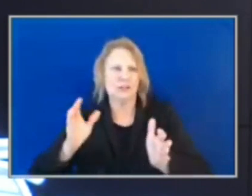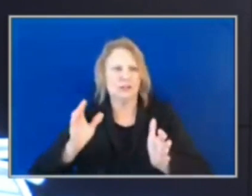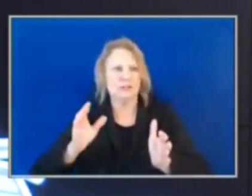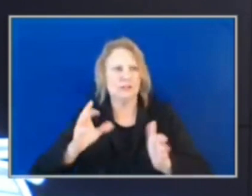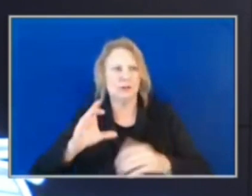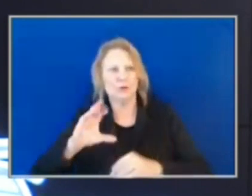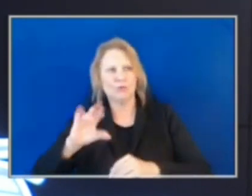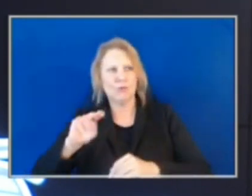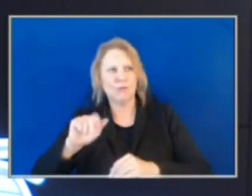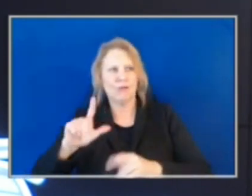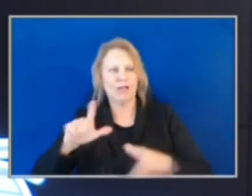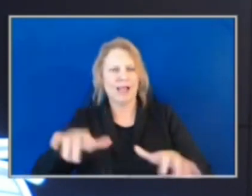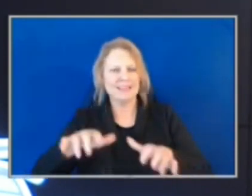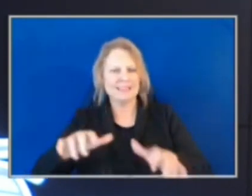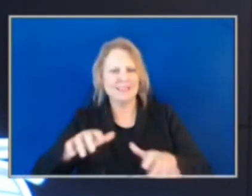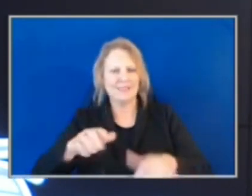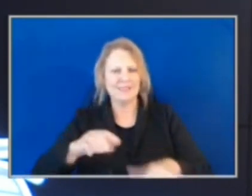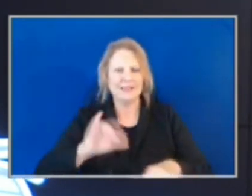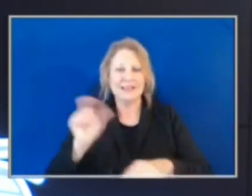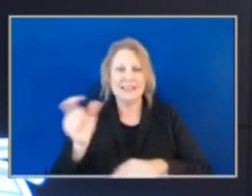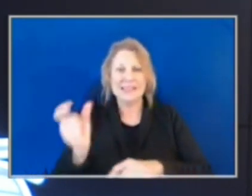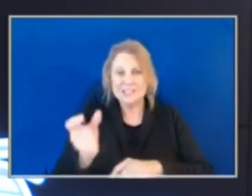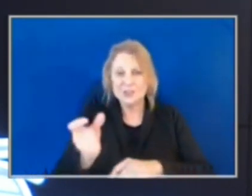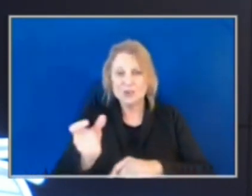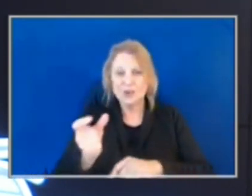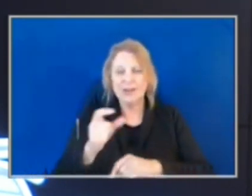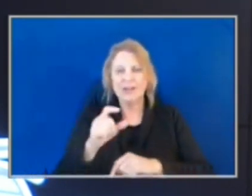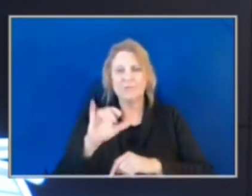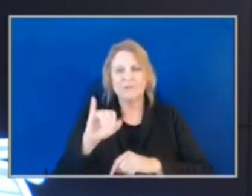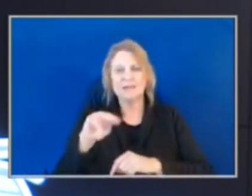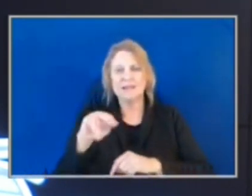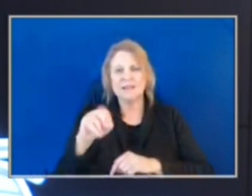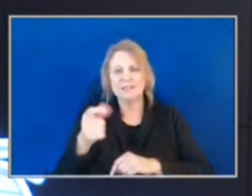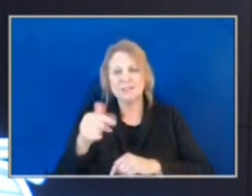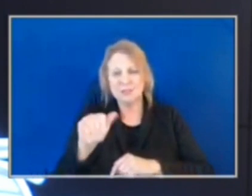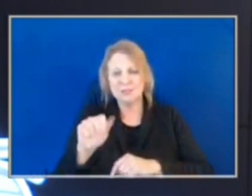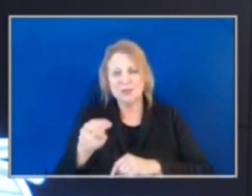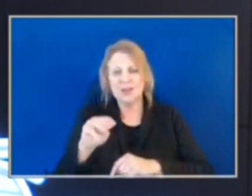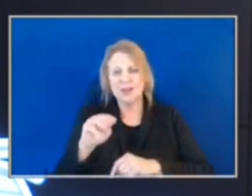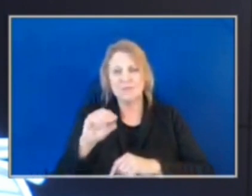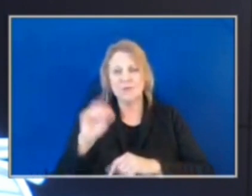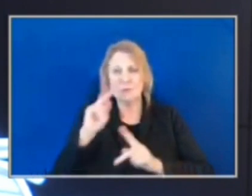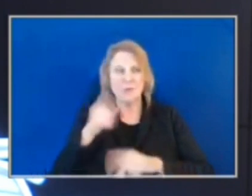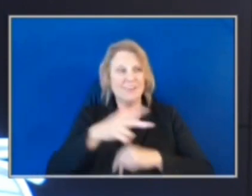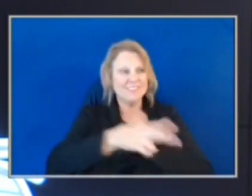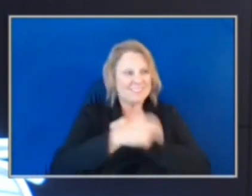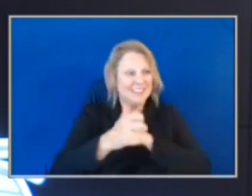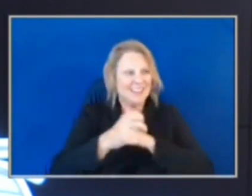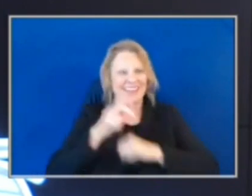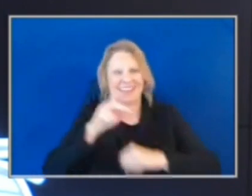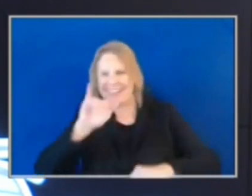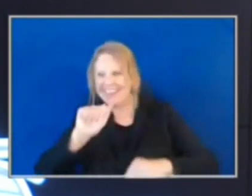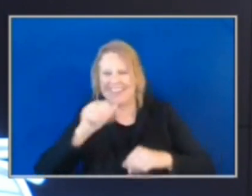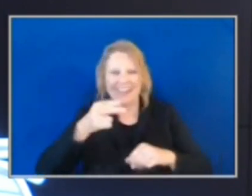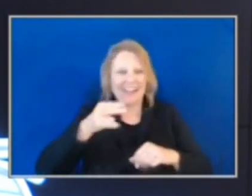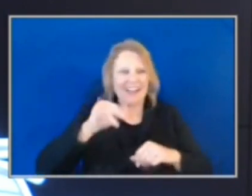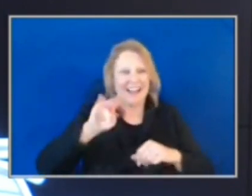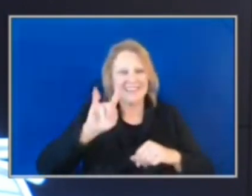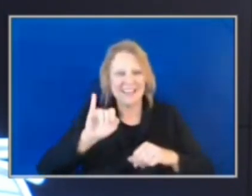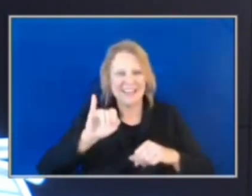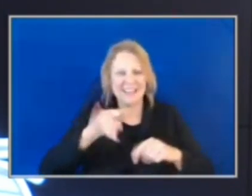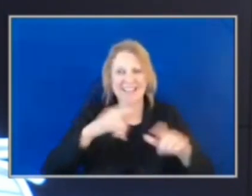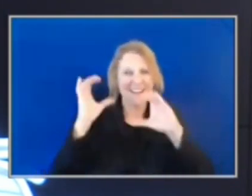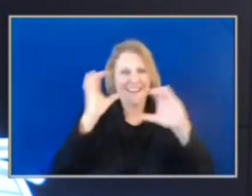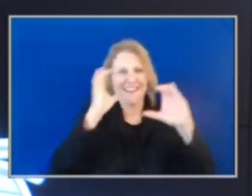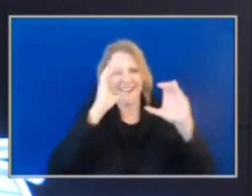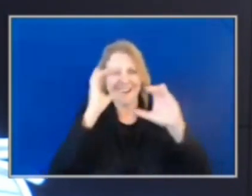Instagram or TikTok pages about groups stealing Kias and Hyundais, and they brag about it. They show the videos that they're